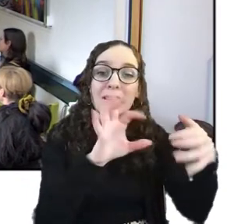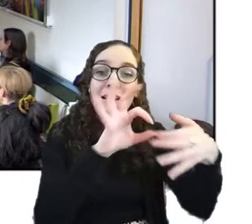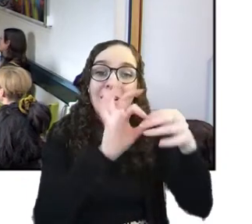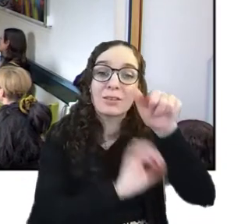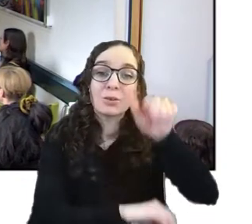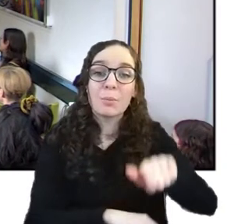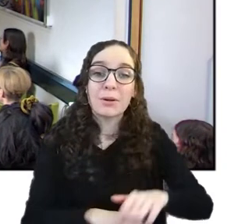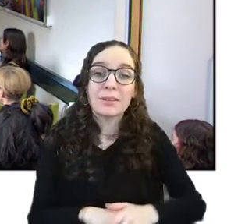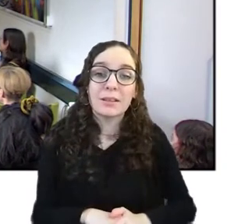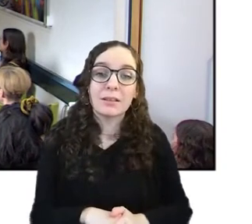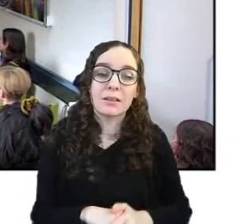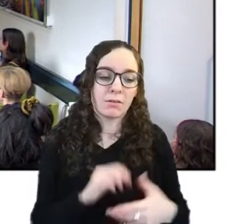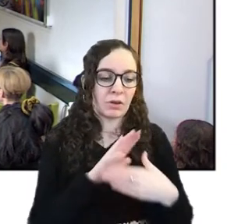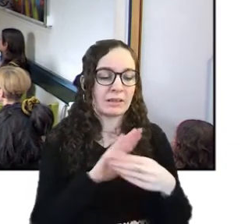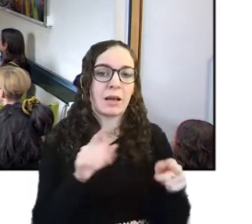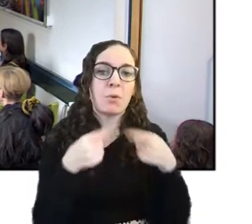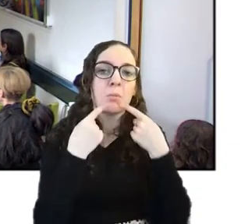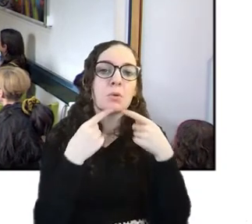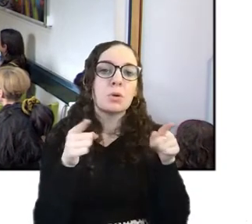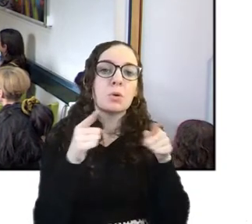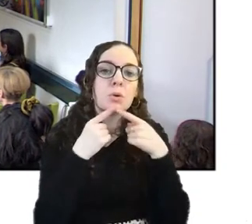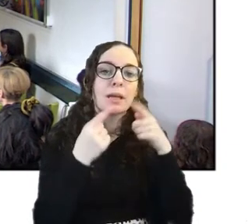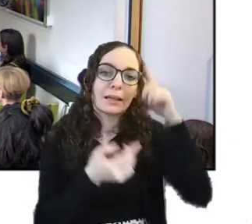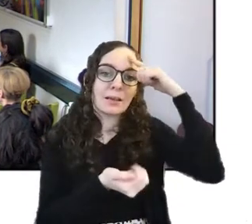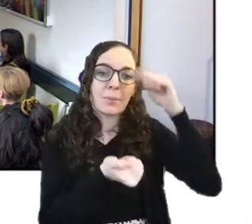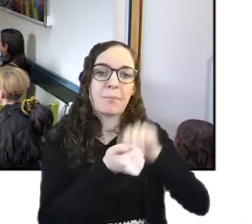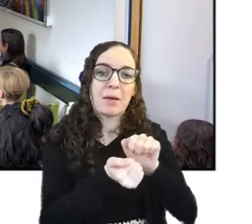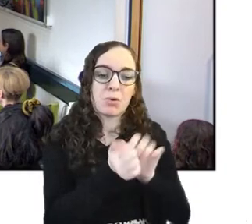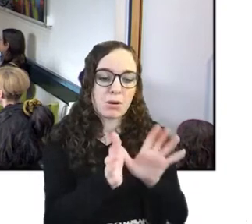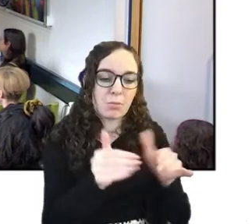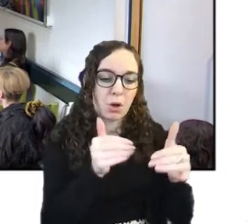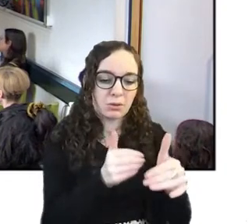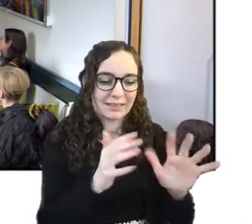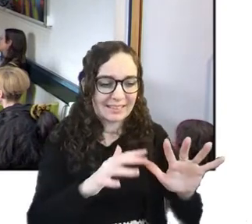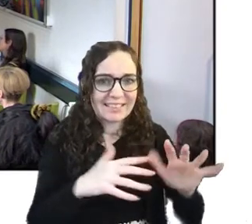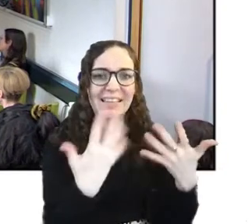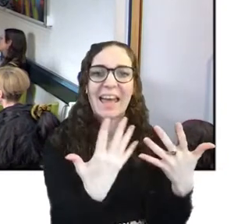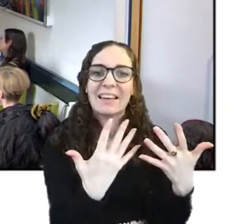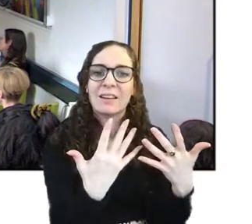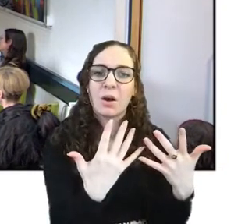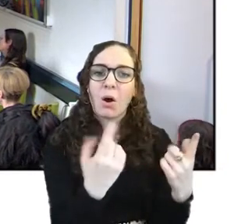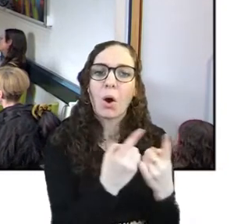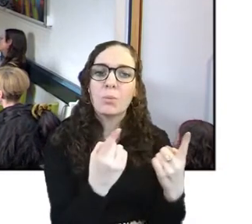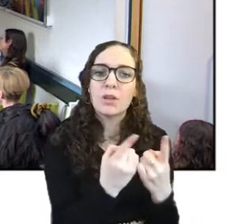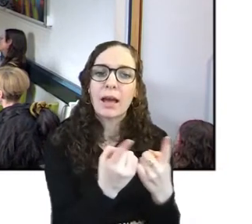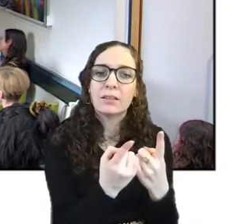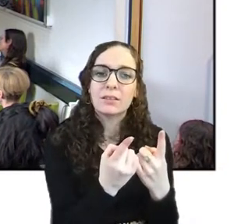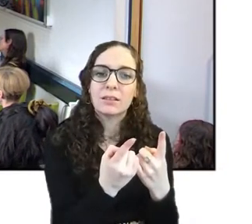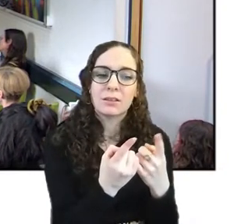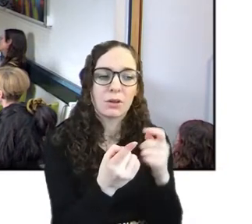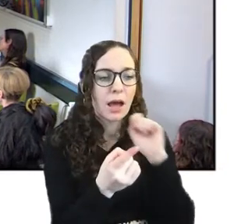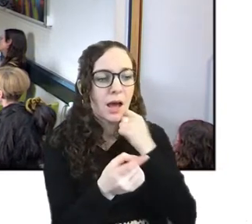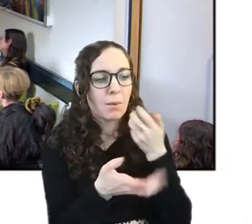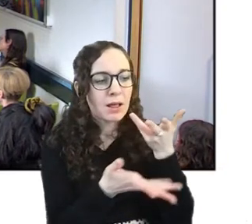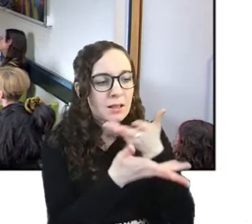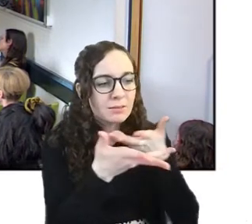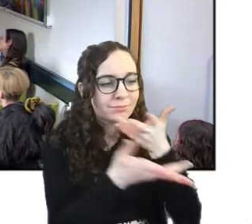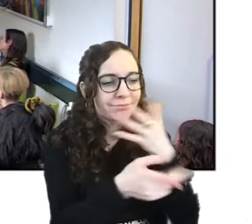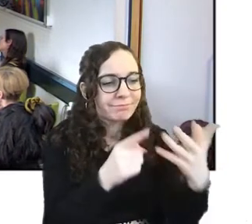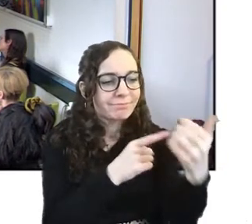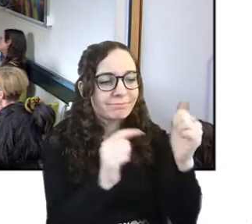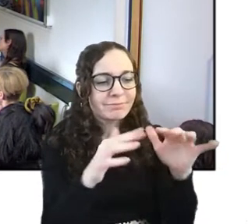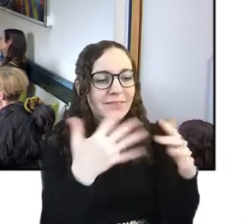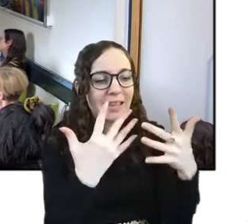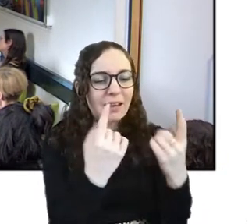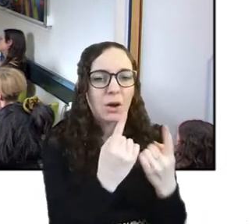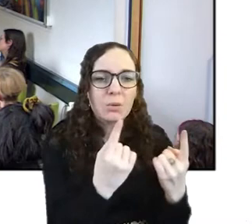a music memory box which is just there it's like 10 objects so i work with people to find those 10 objects what are they what are the